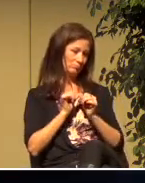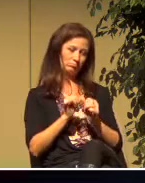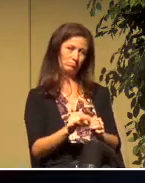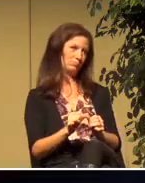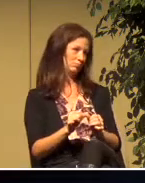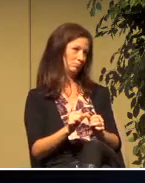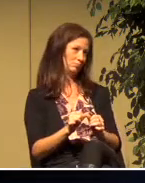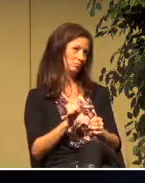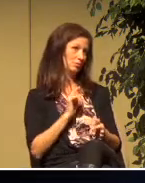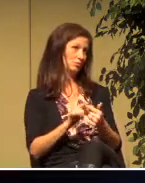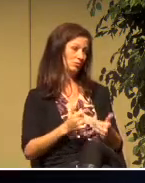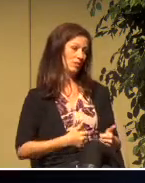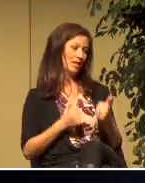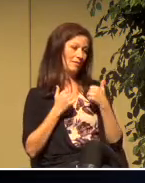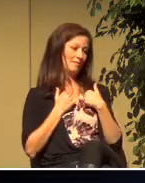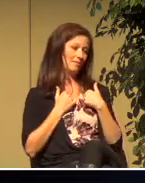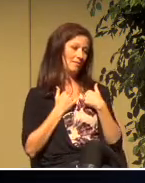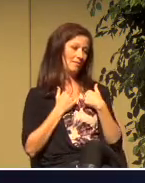never ends